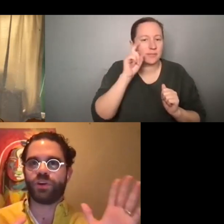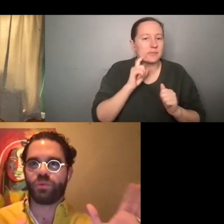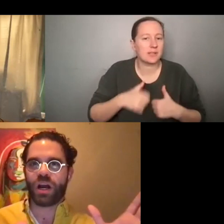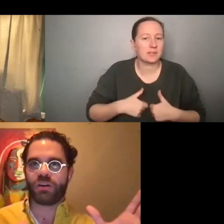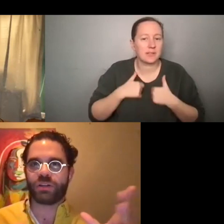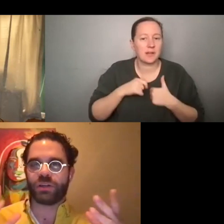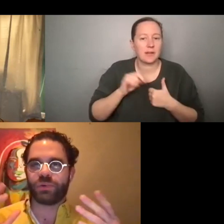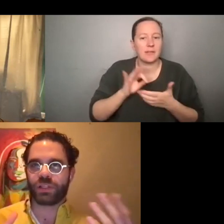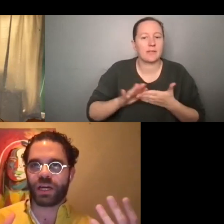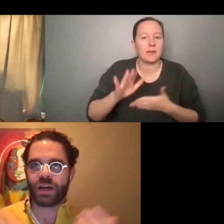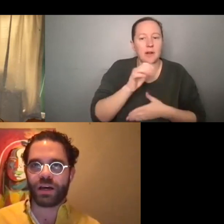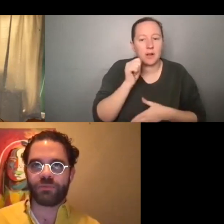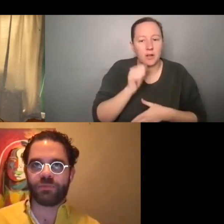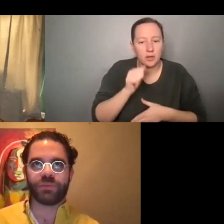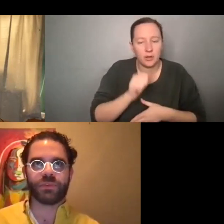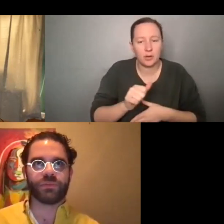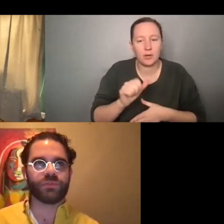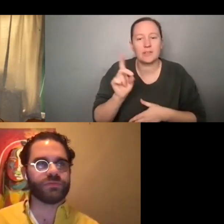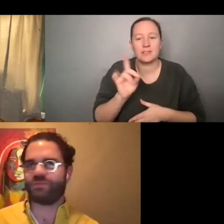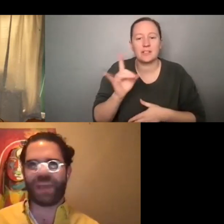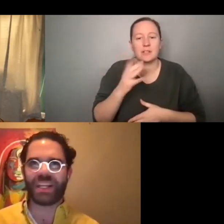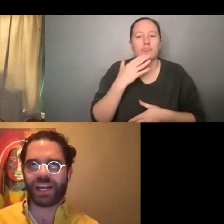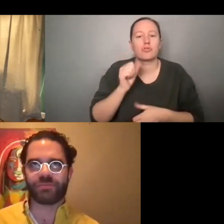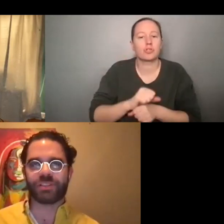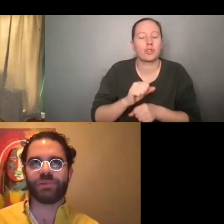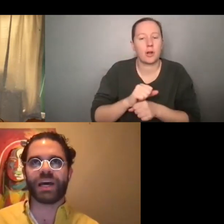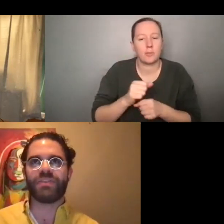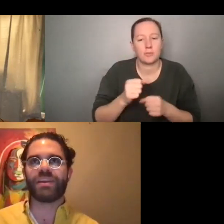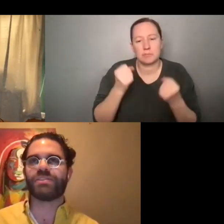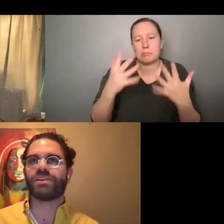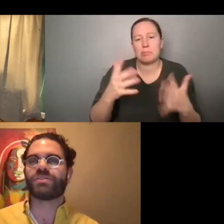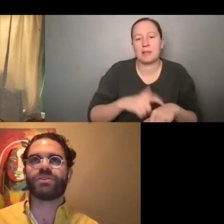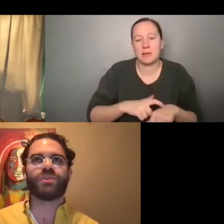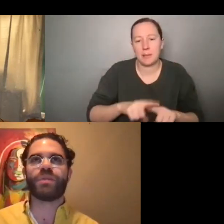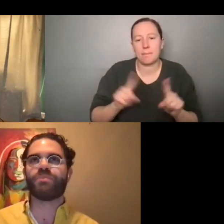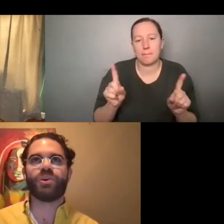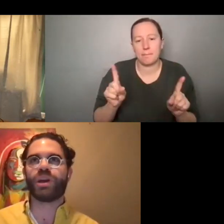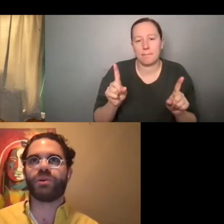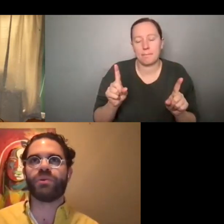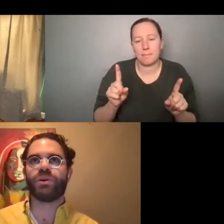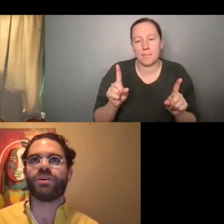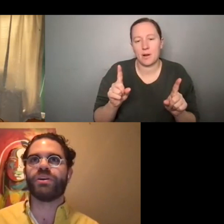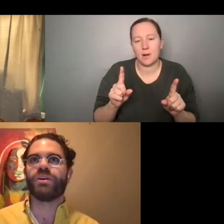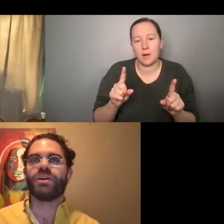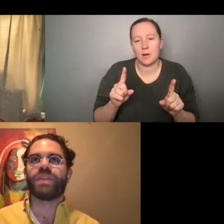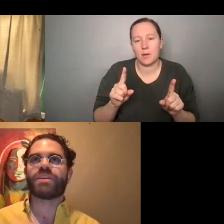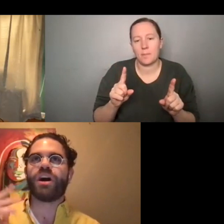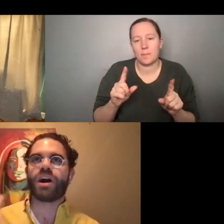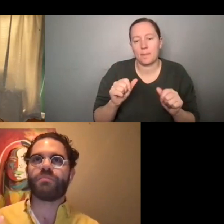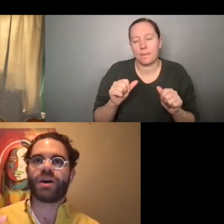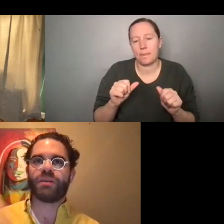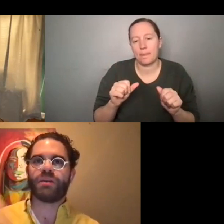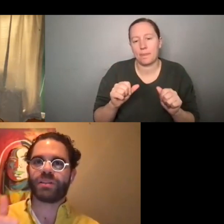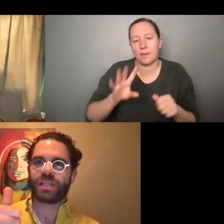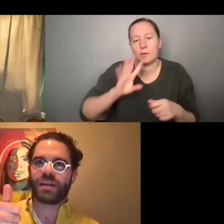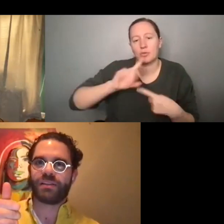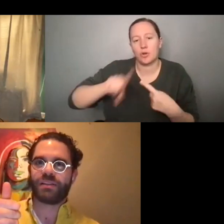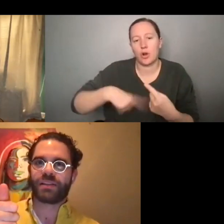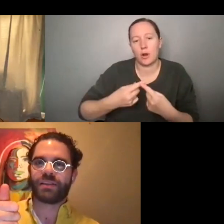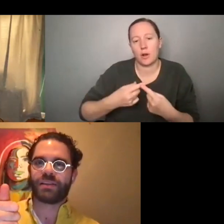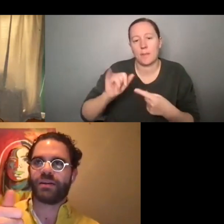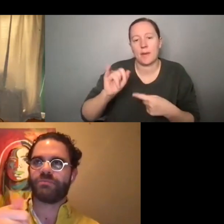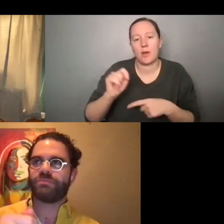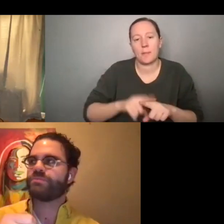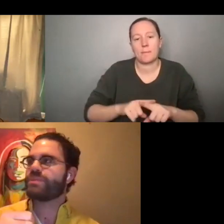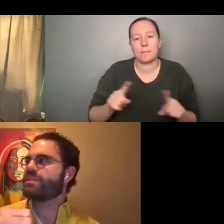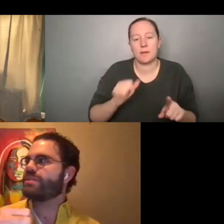they did it really well with that many times, but I think there's also great programming where they talk about it, but it's not